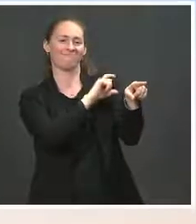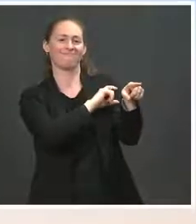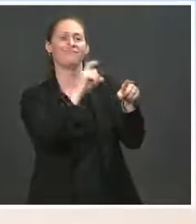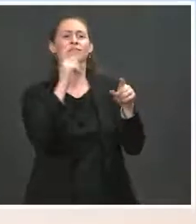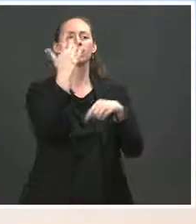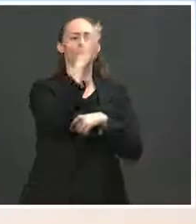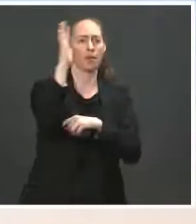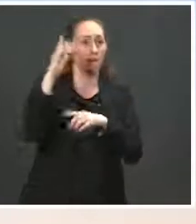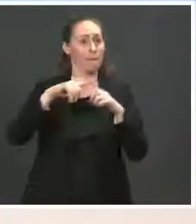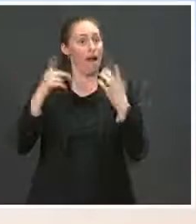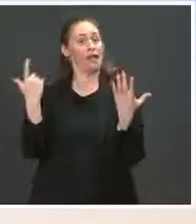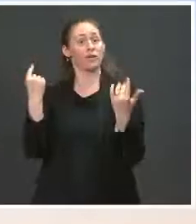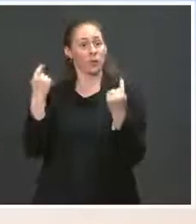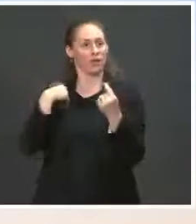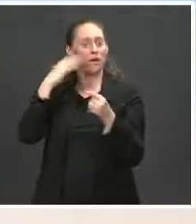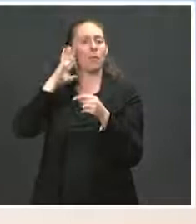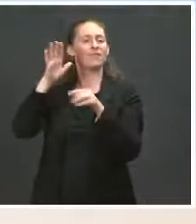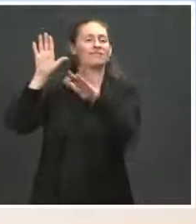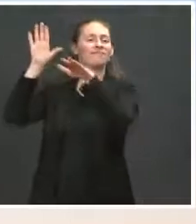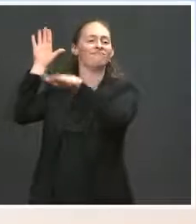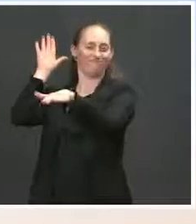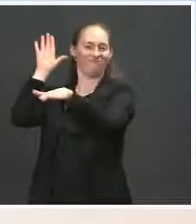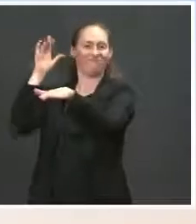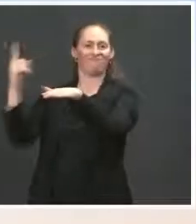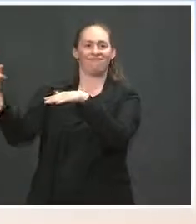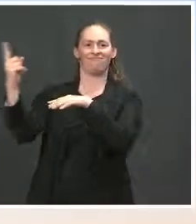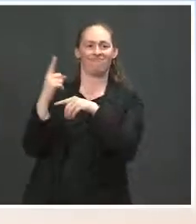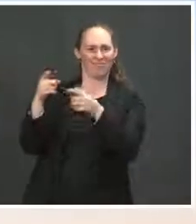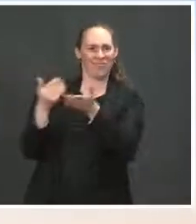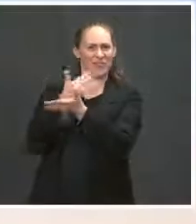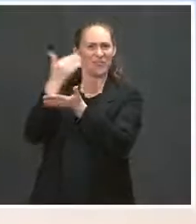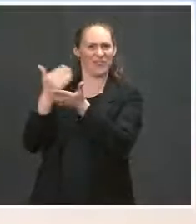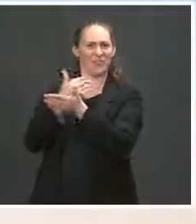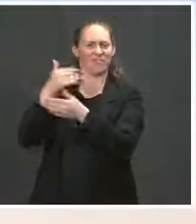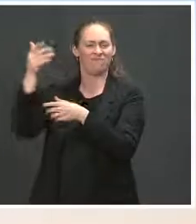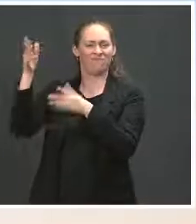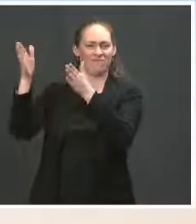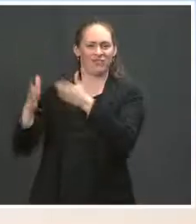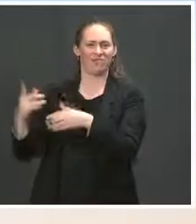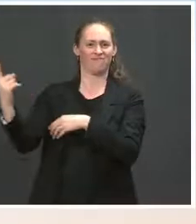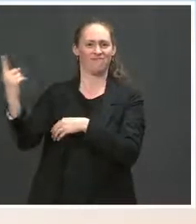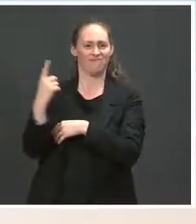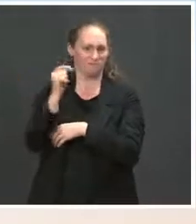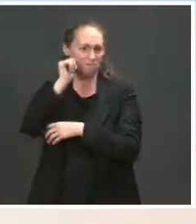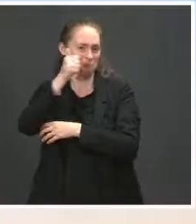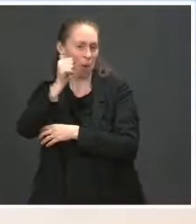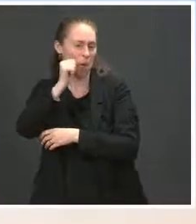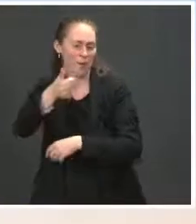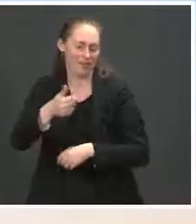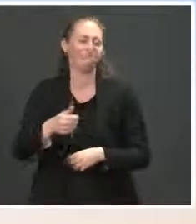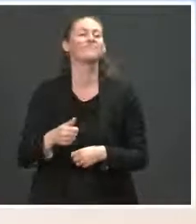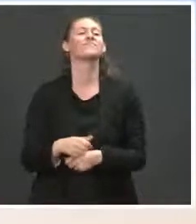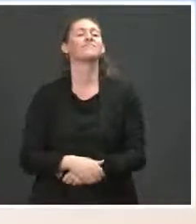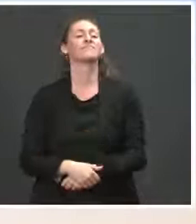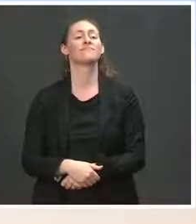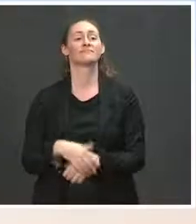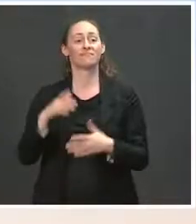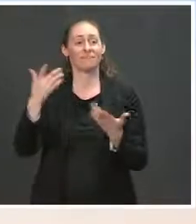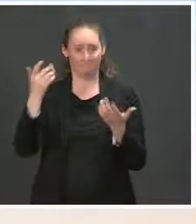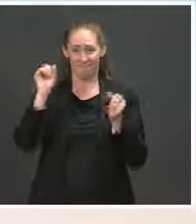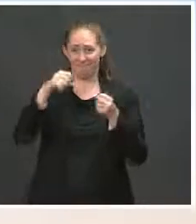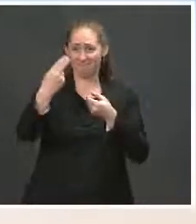junior rangers. All of your kids are welcome to join during the U.S. Army Field Band's virtual concert tomorrow night.